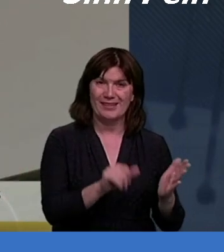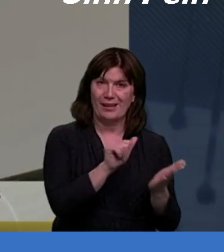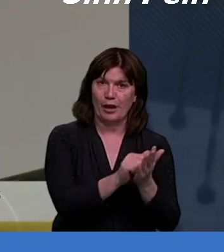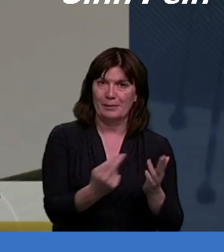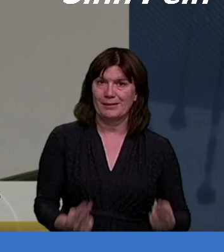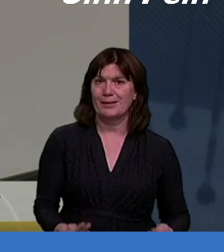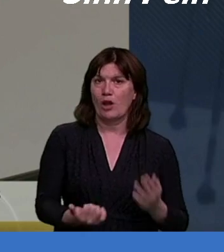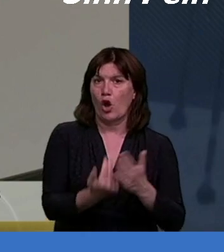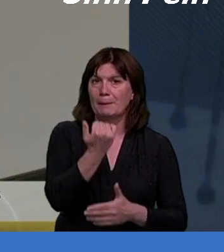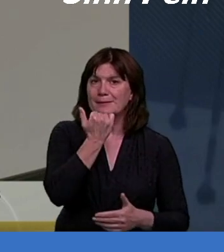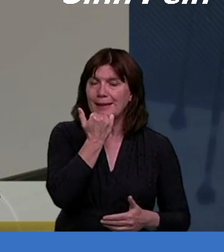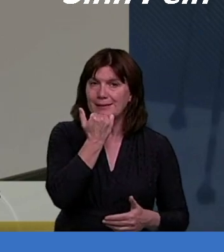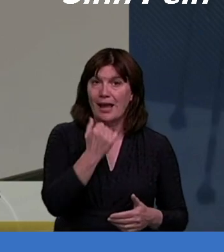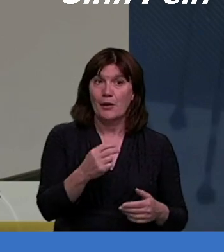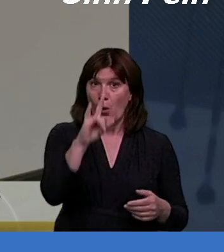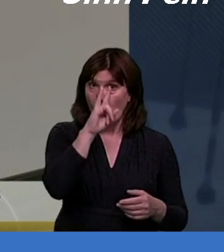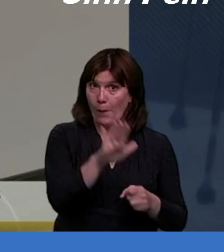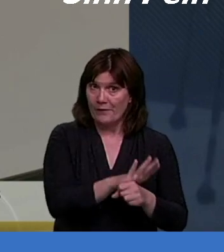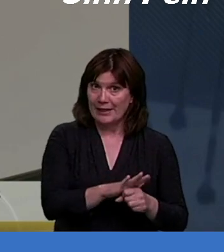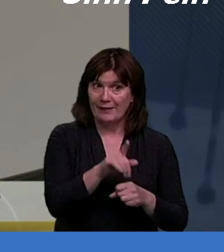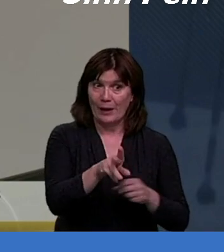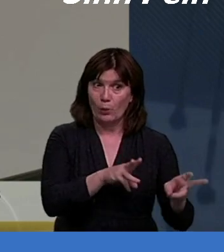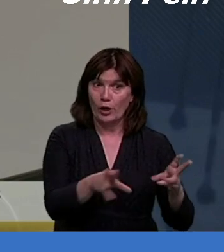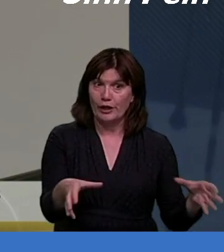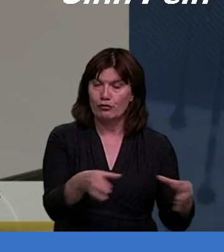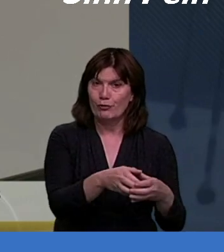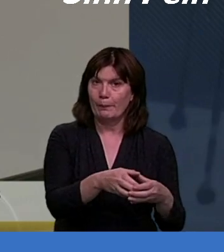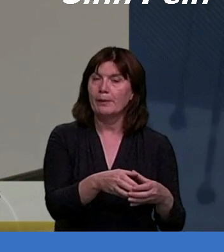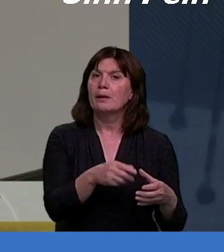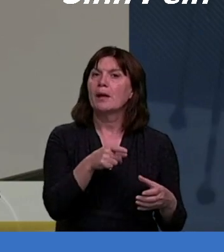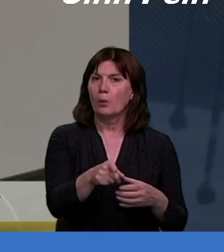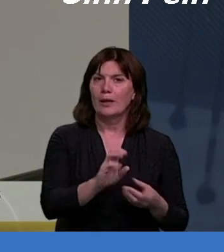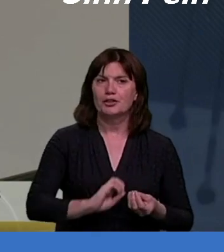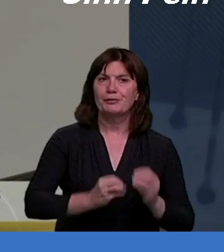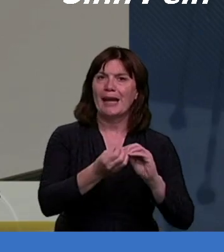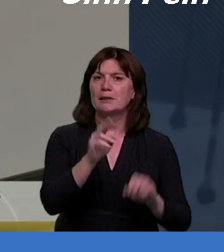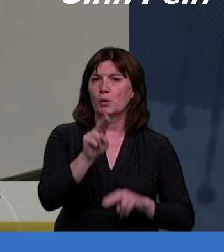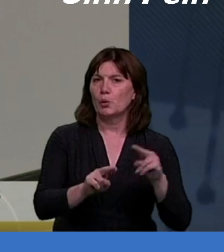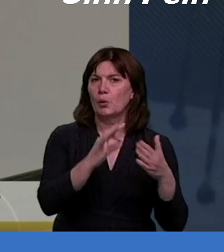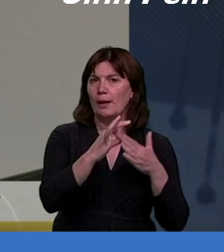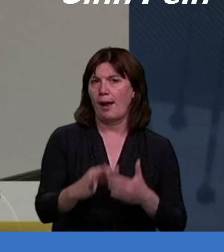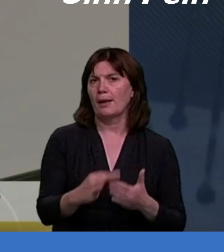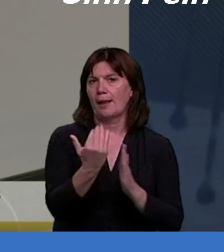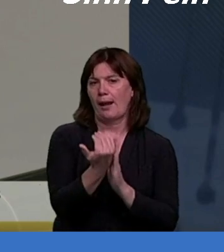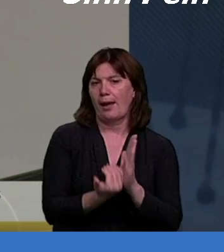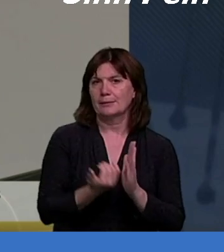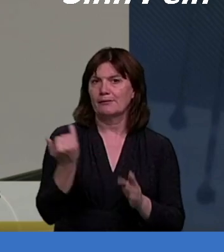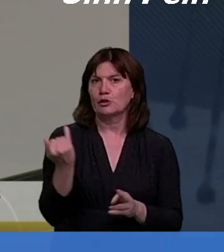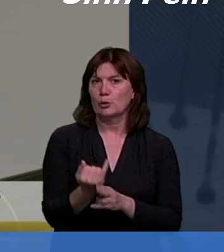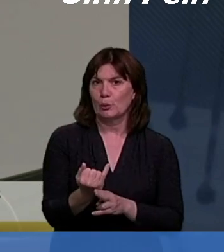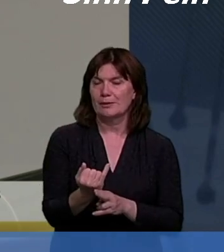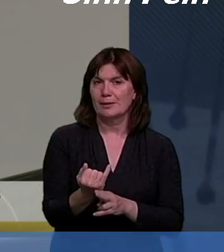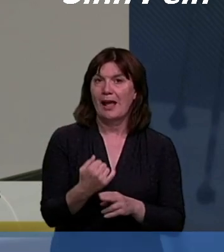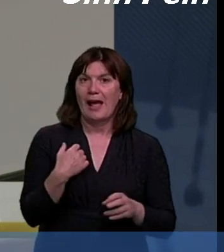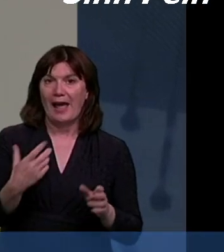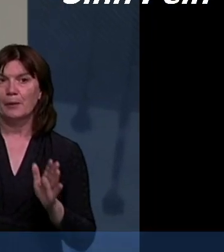hopefully one of the outcomes of this work will be the provision of specific guidance for schools in this area. So that would mirror what is